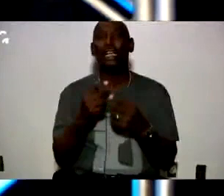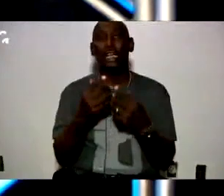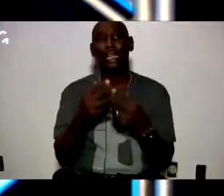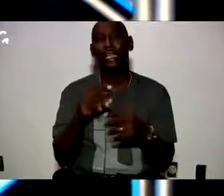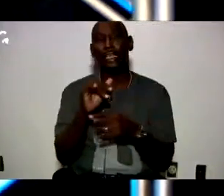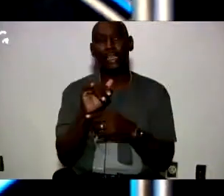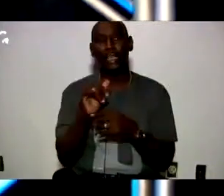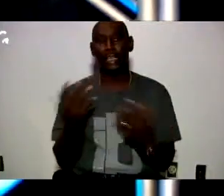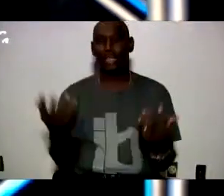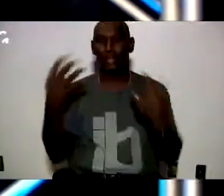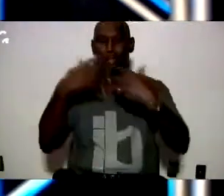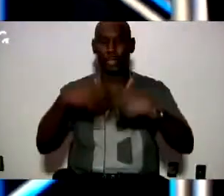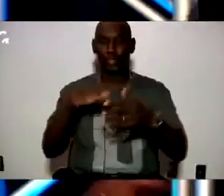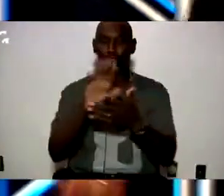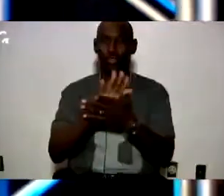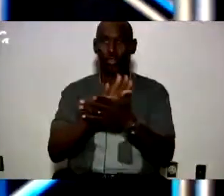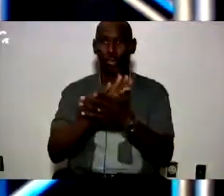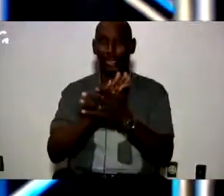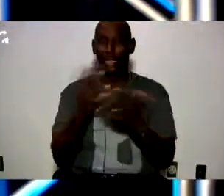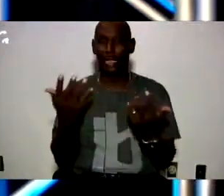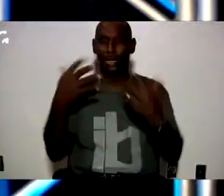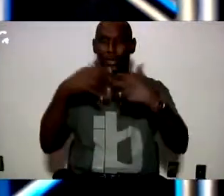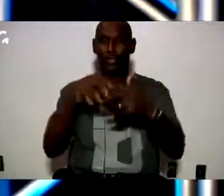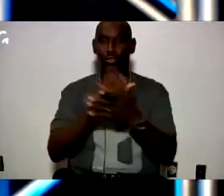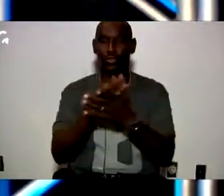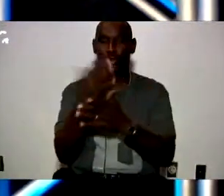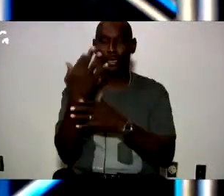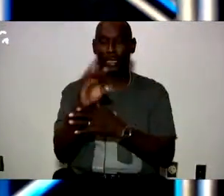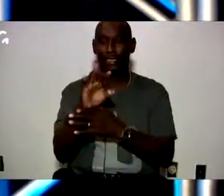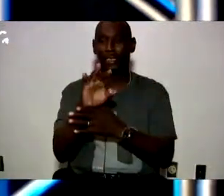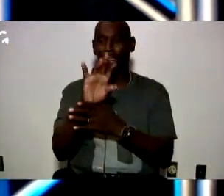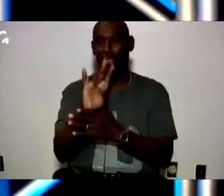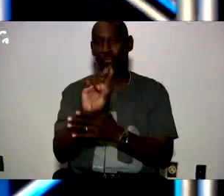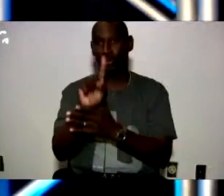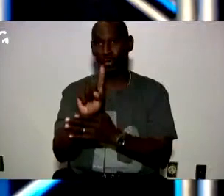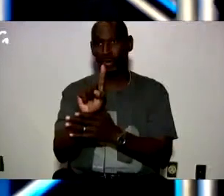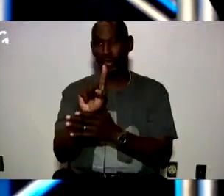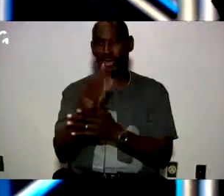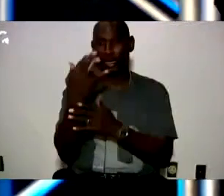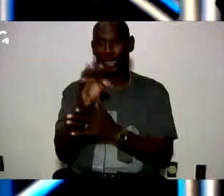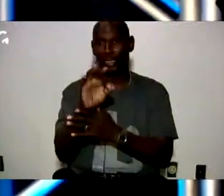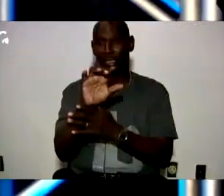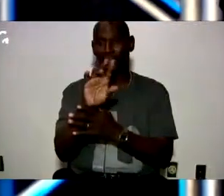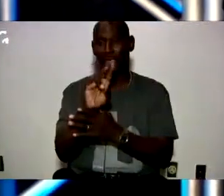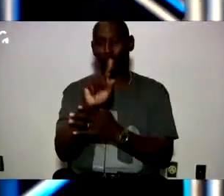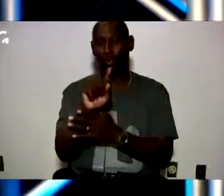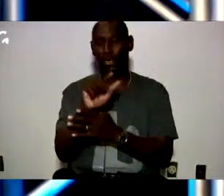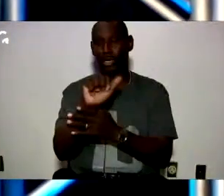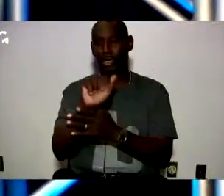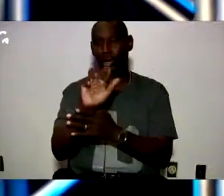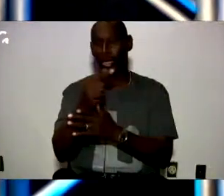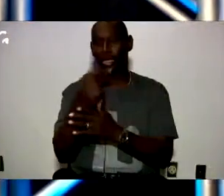Separate is not equal. So they integrated the schools in 1971. 1971 in August I was told